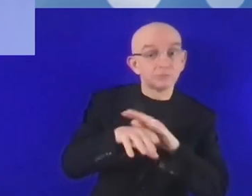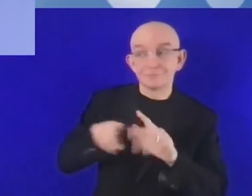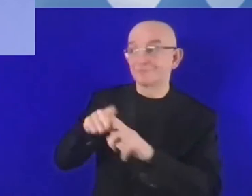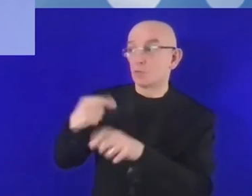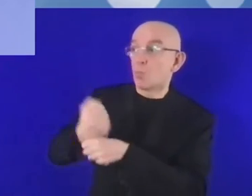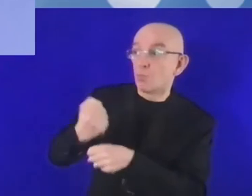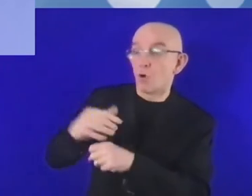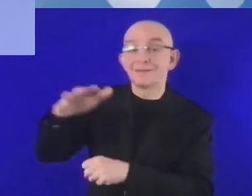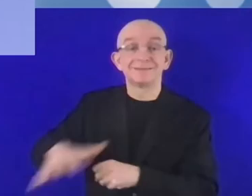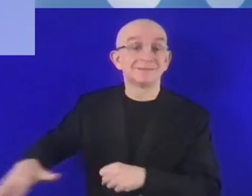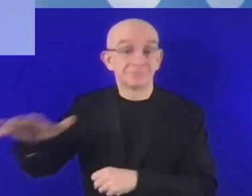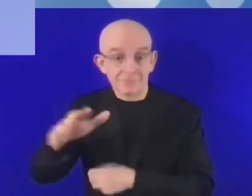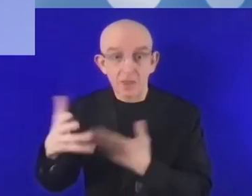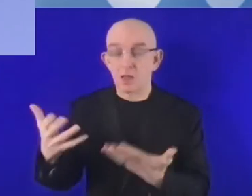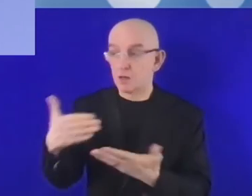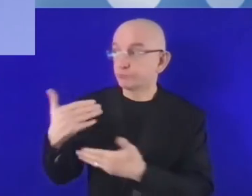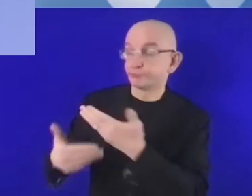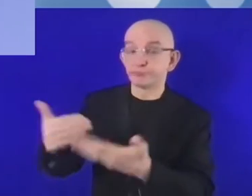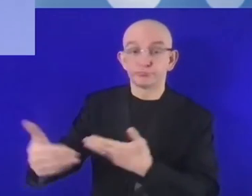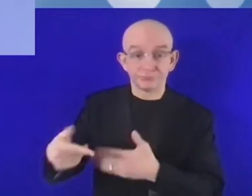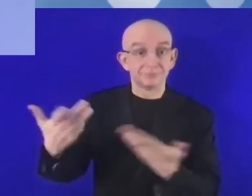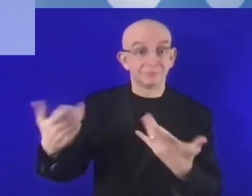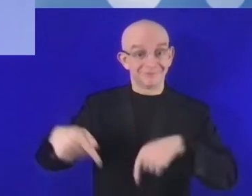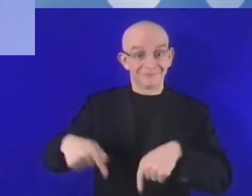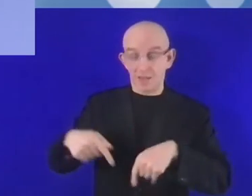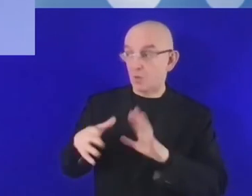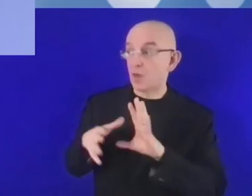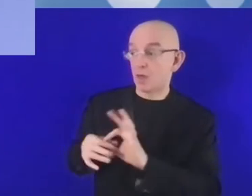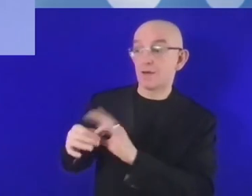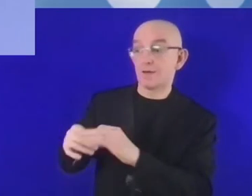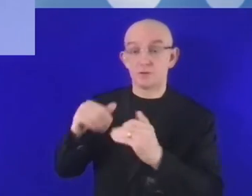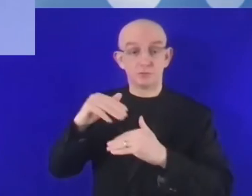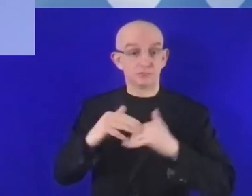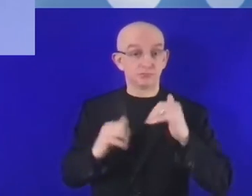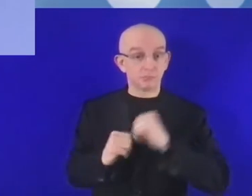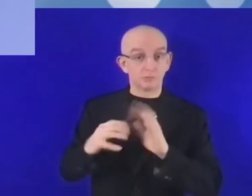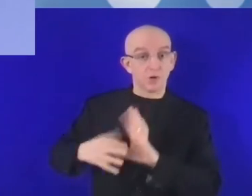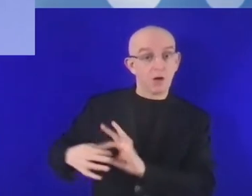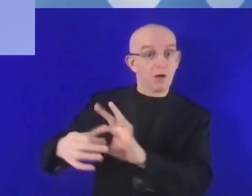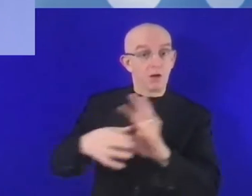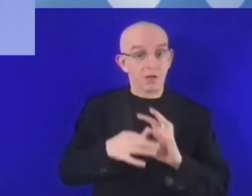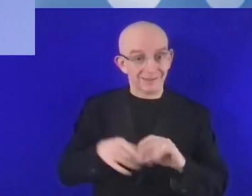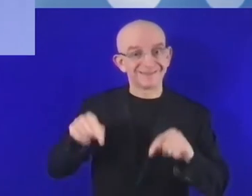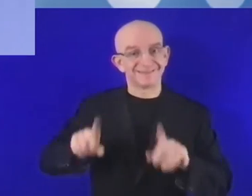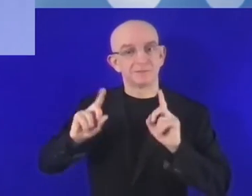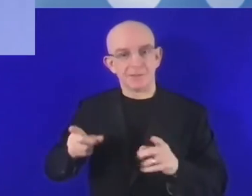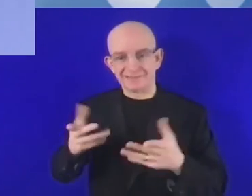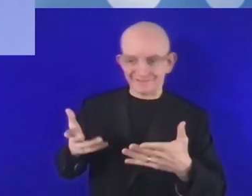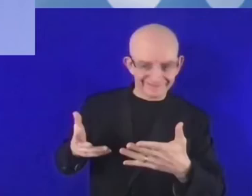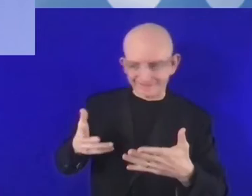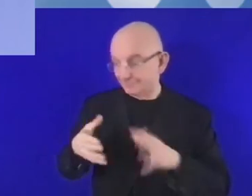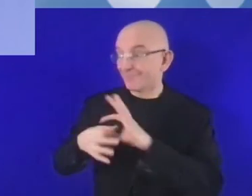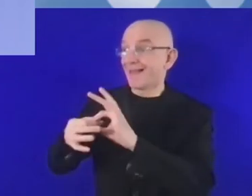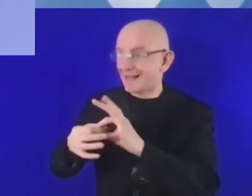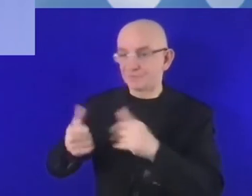for SMEs to grow in profitable business locally as well as globally. This is